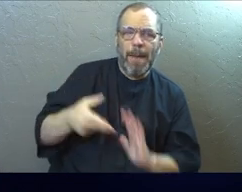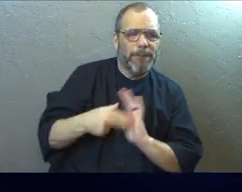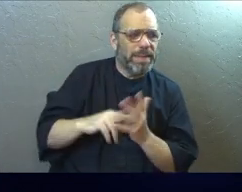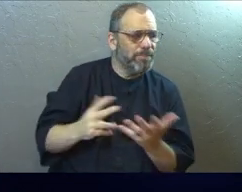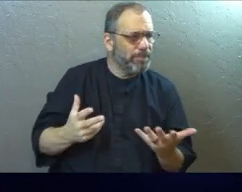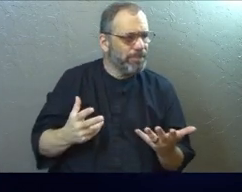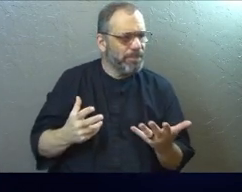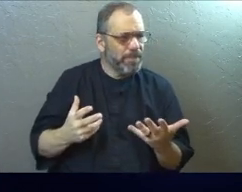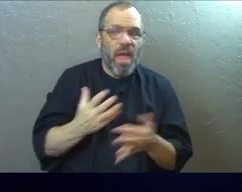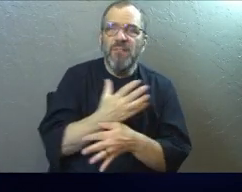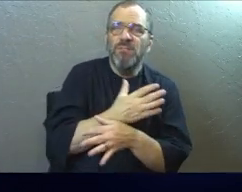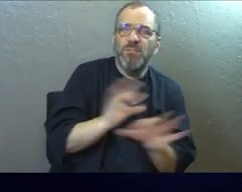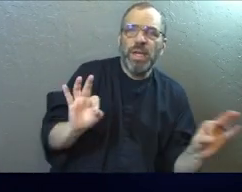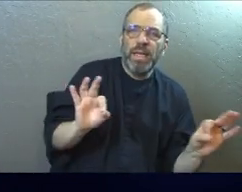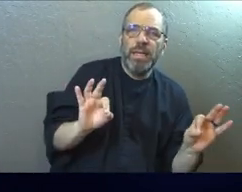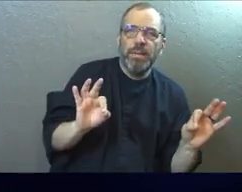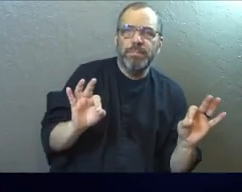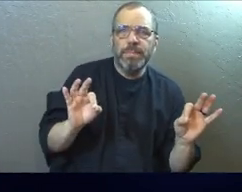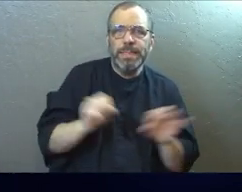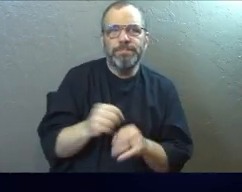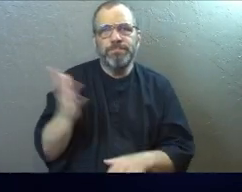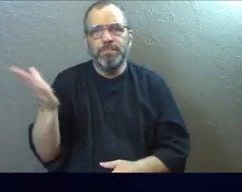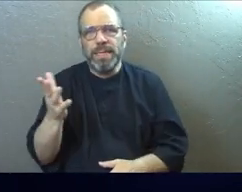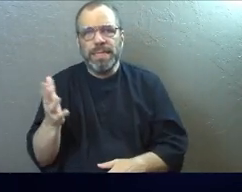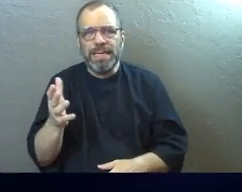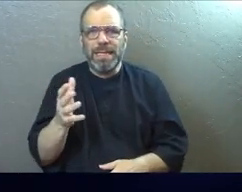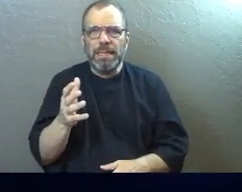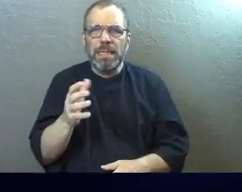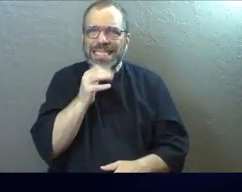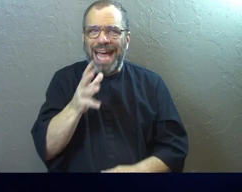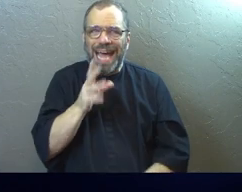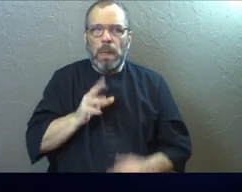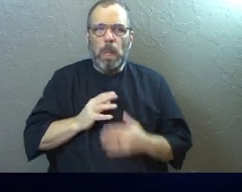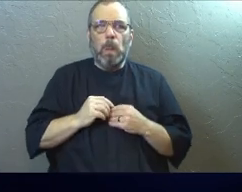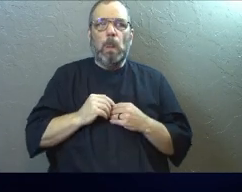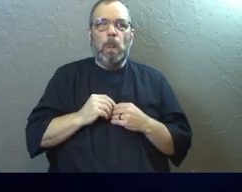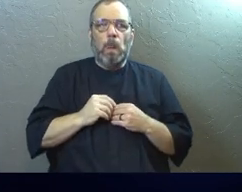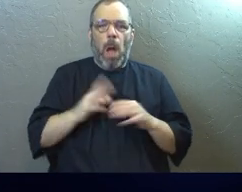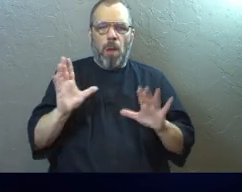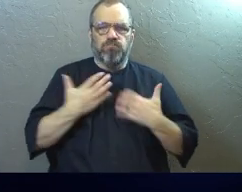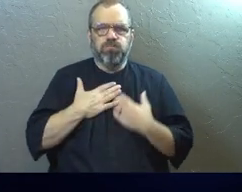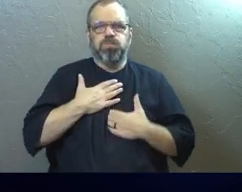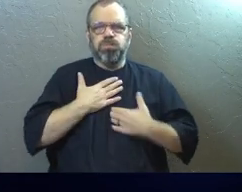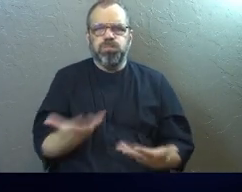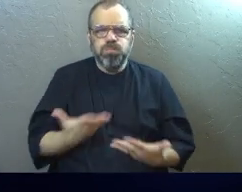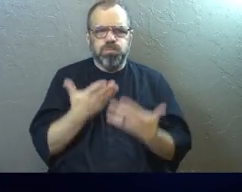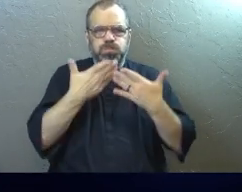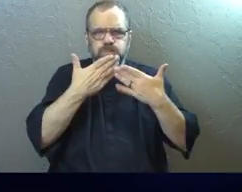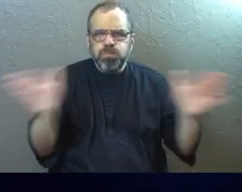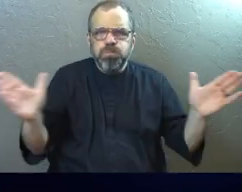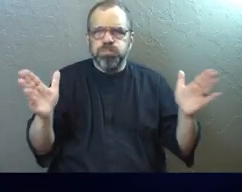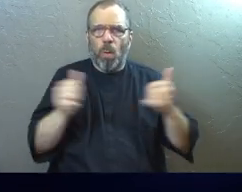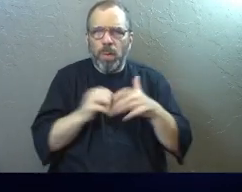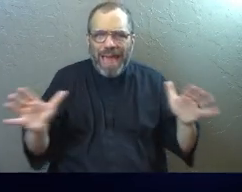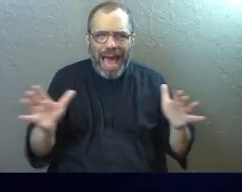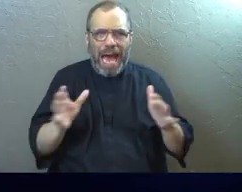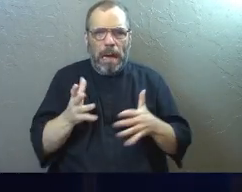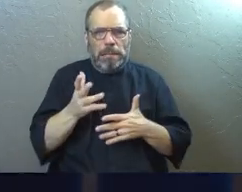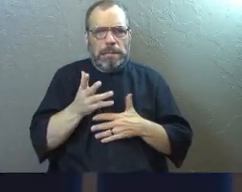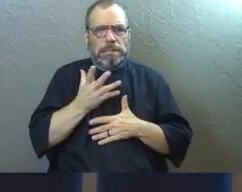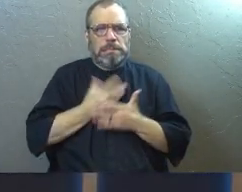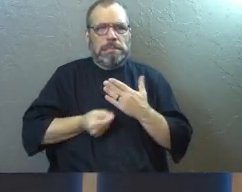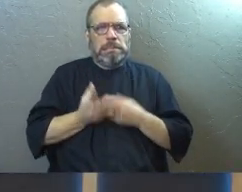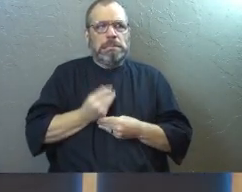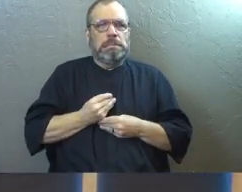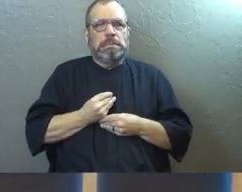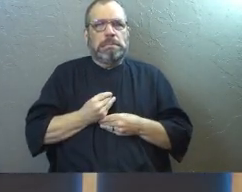meanings are freedom in speaking, unreservedness in speech, openly, frankly, without concealment,